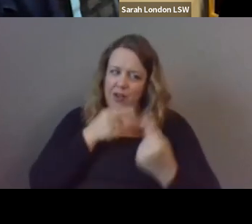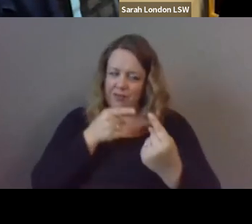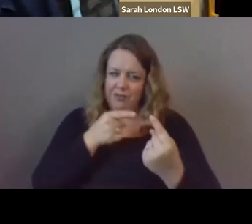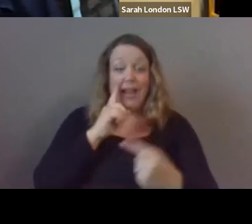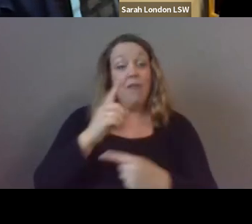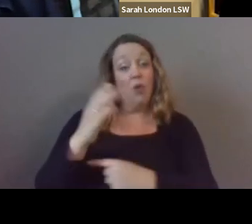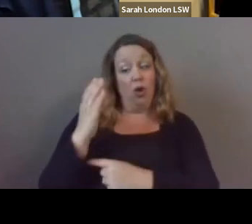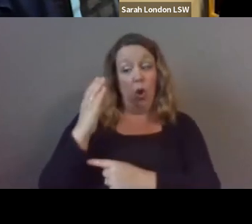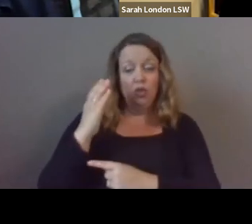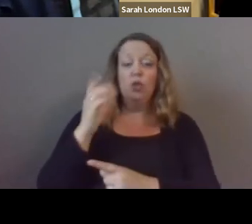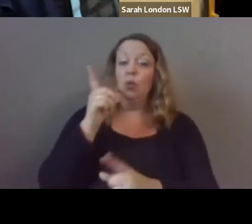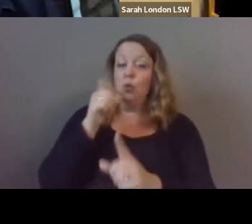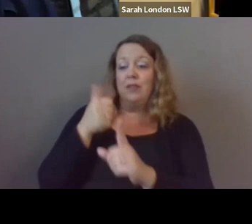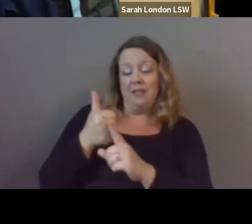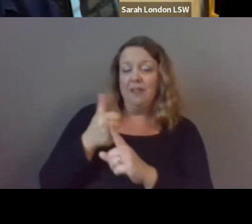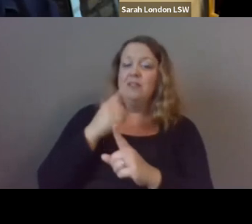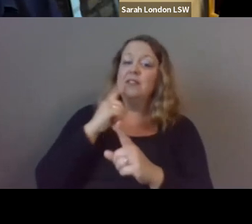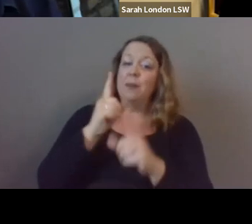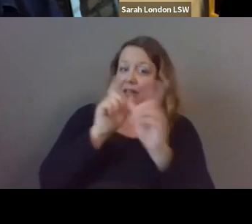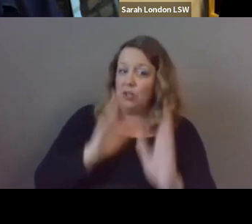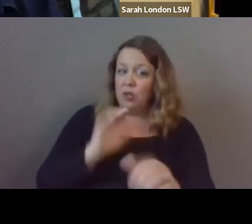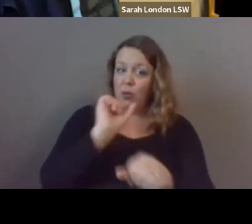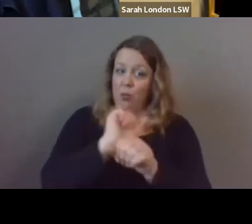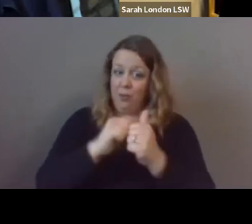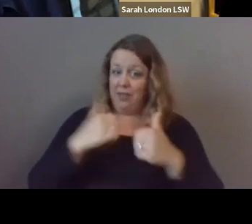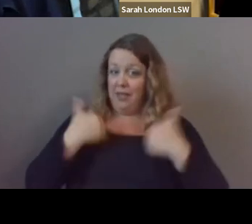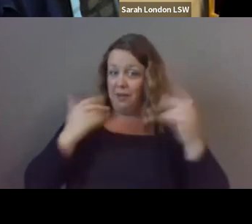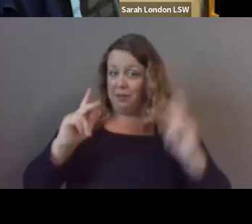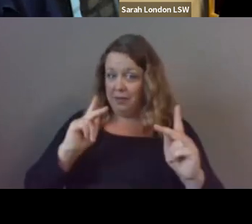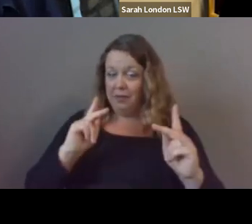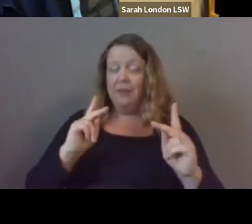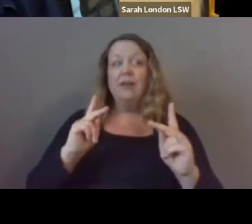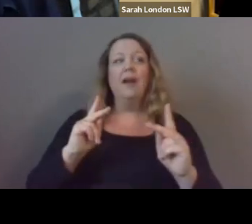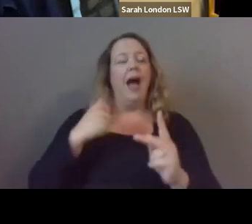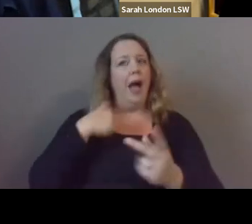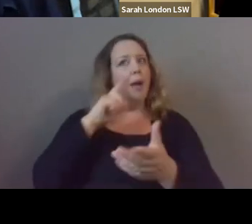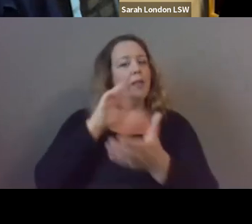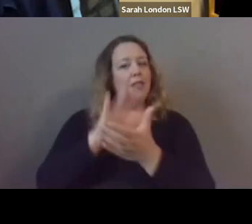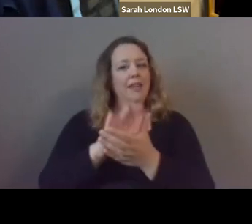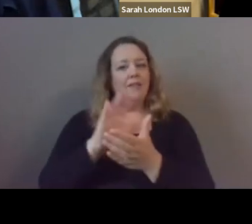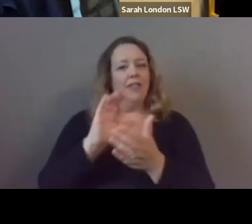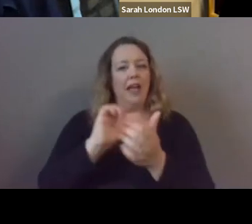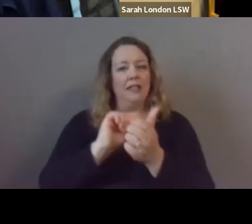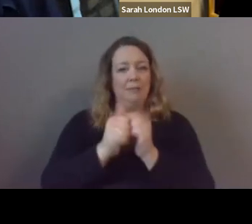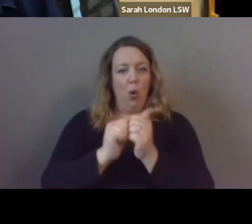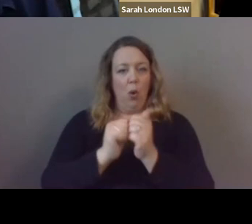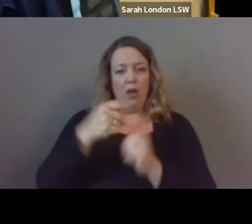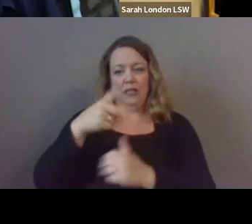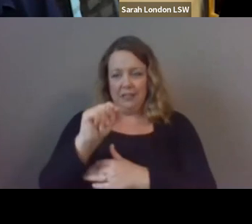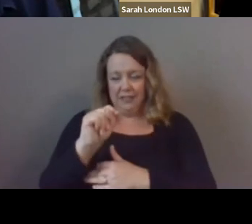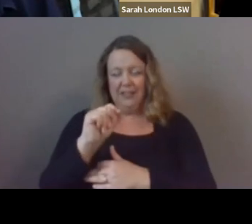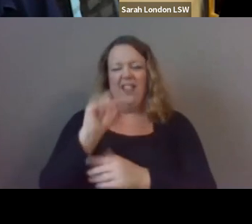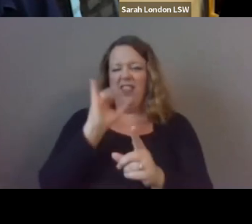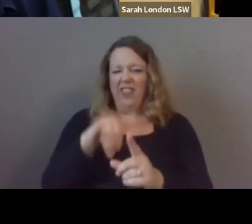who are mentors who are who are working with young people what i believe is that sport imitates life and some may